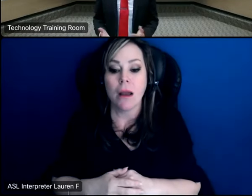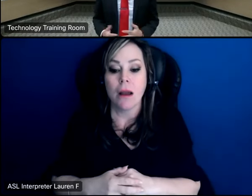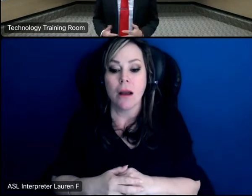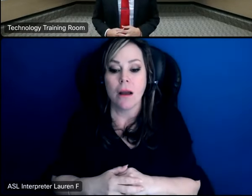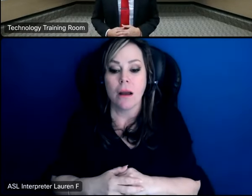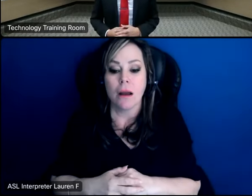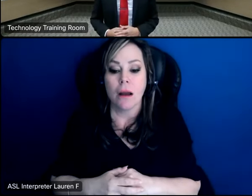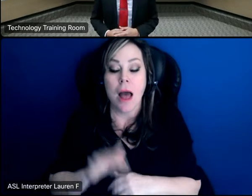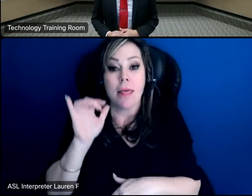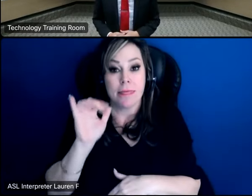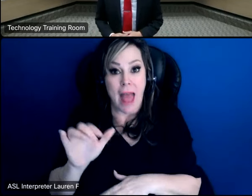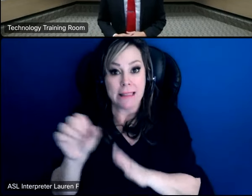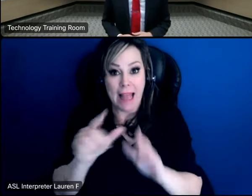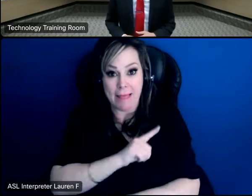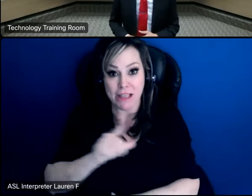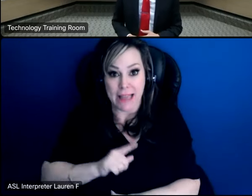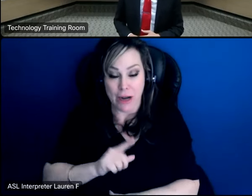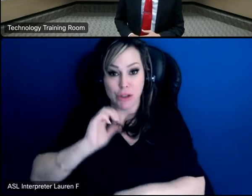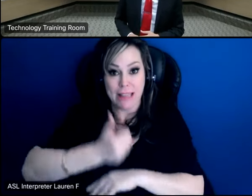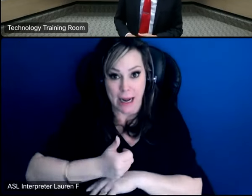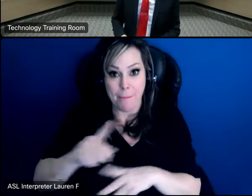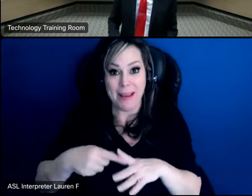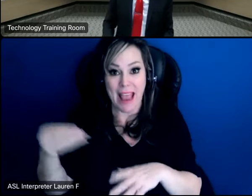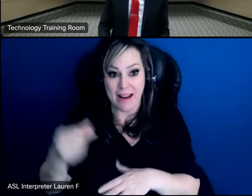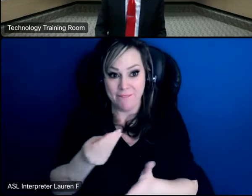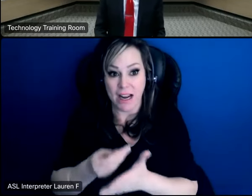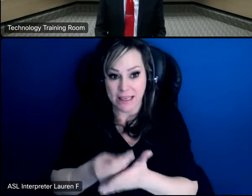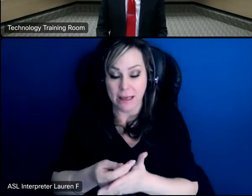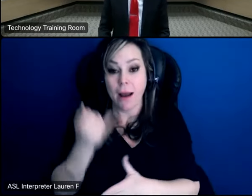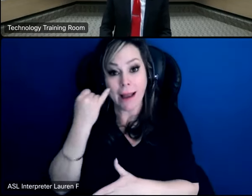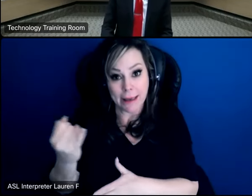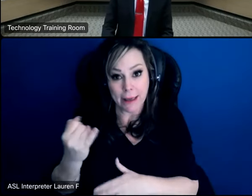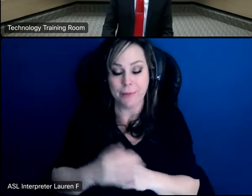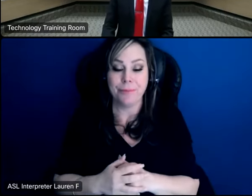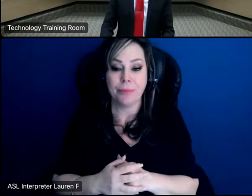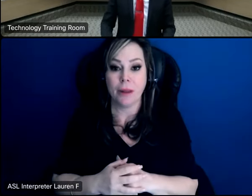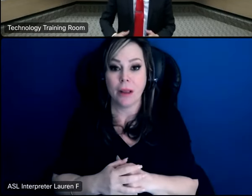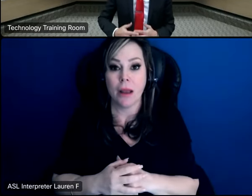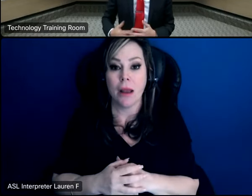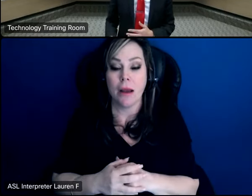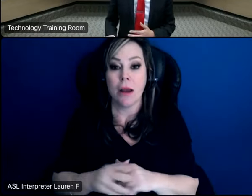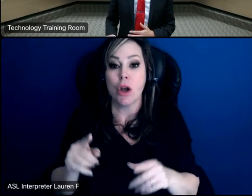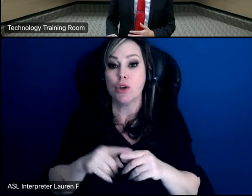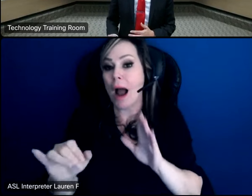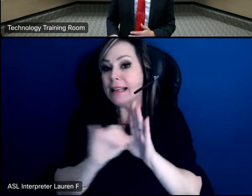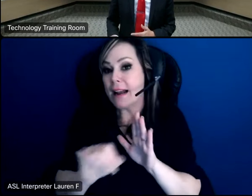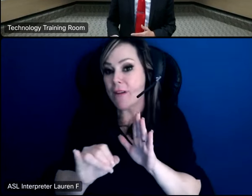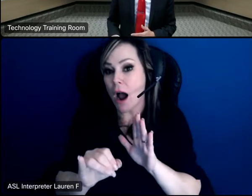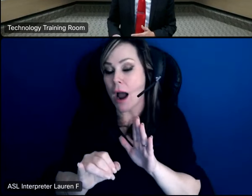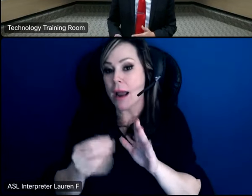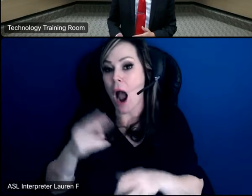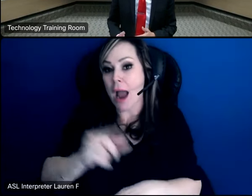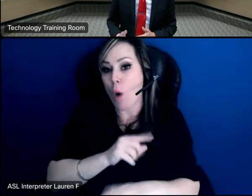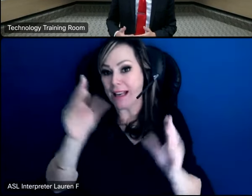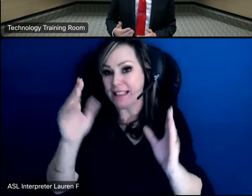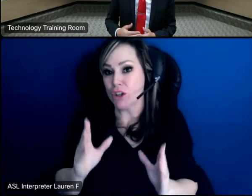something that the the state legislature set up and began funding and the idea behind it is is essentially to identify high quality